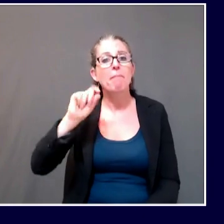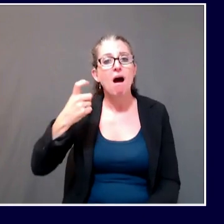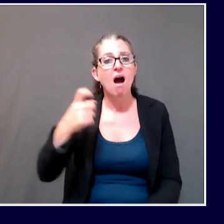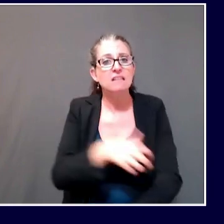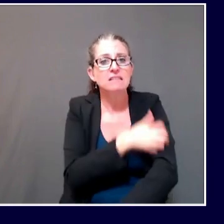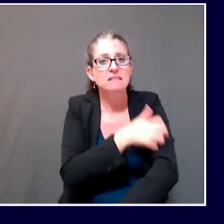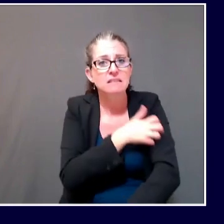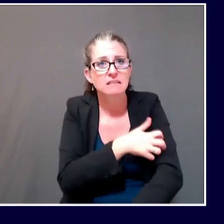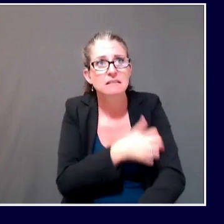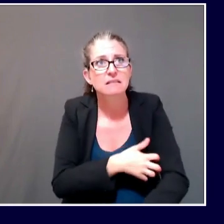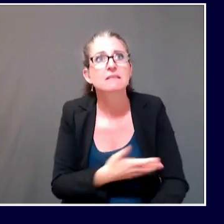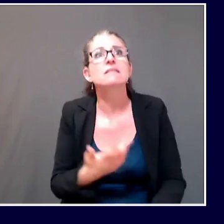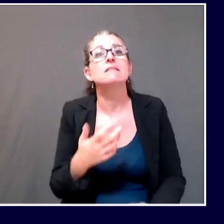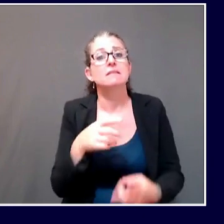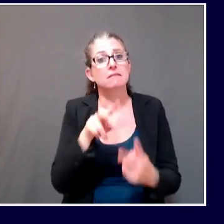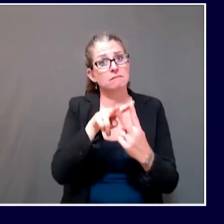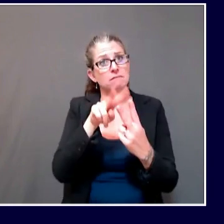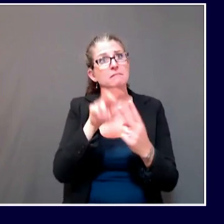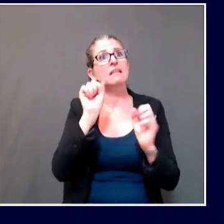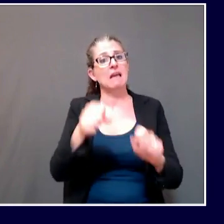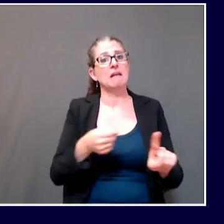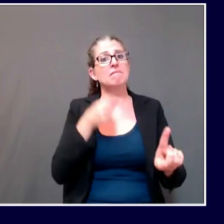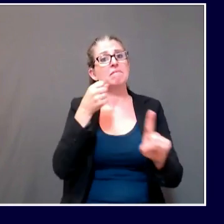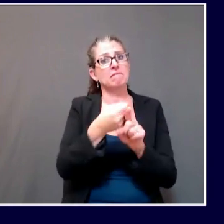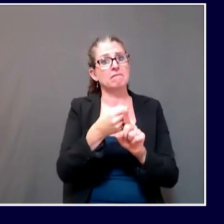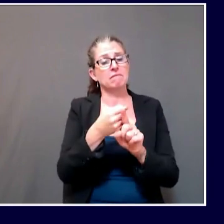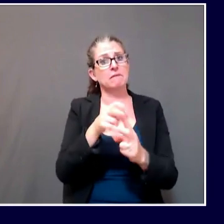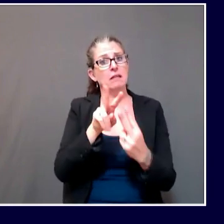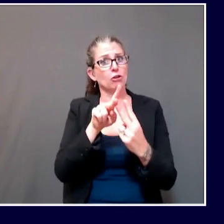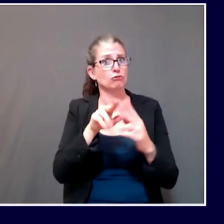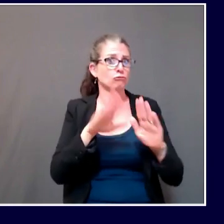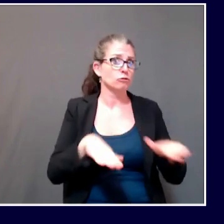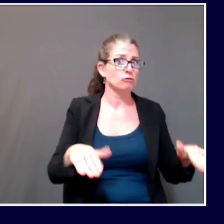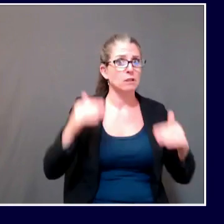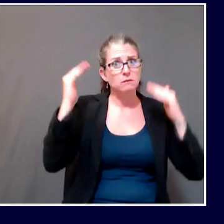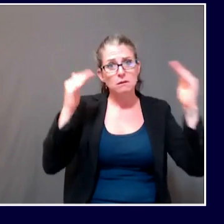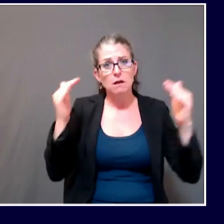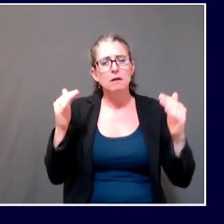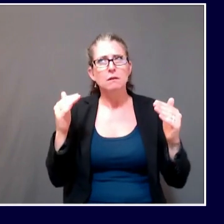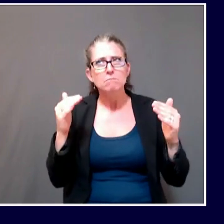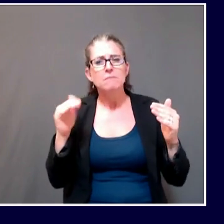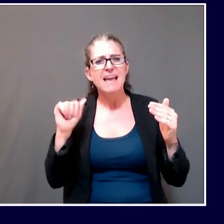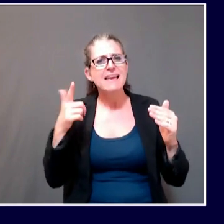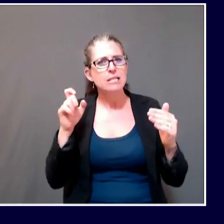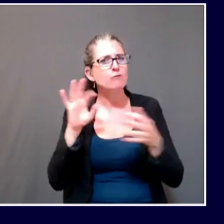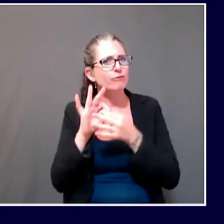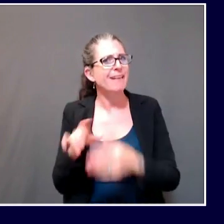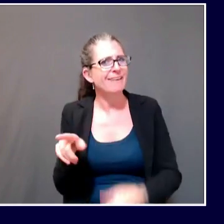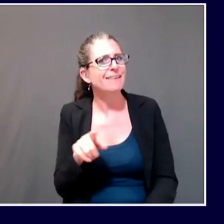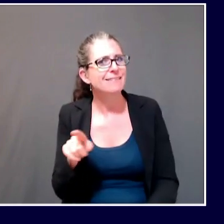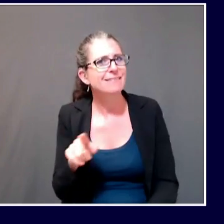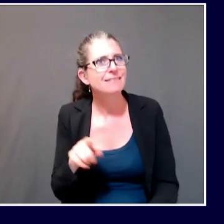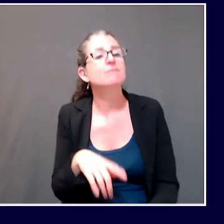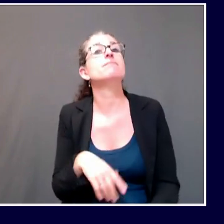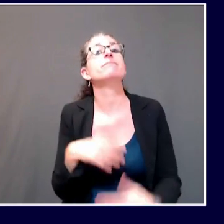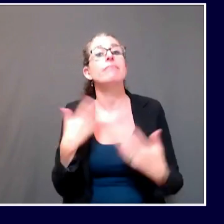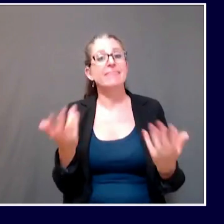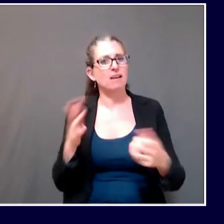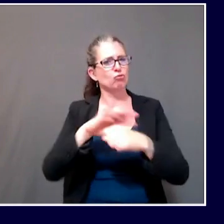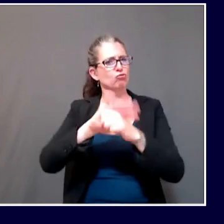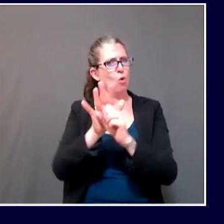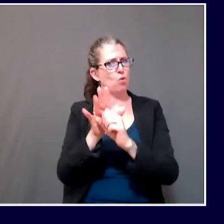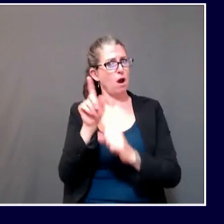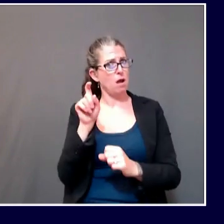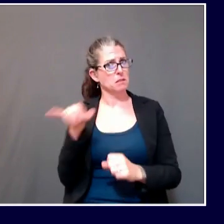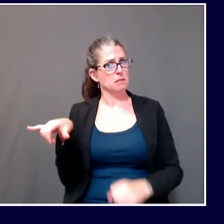We find that just as with all the others, COVID does and can be found in high volumes within children, whether